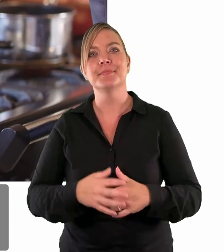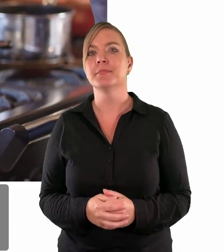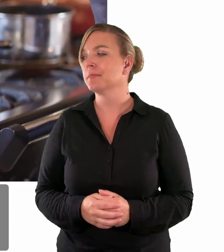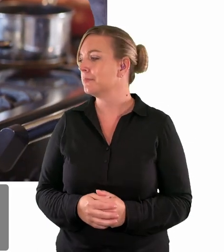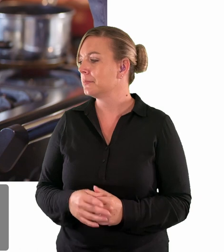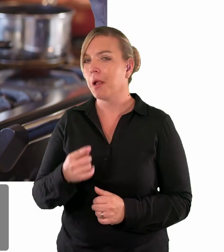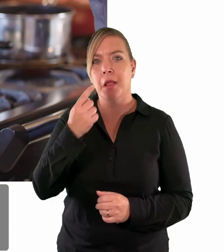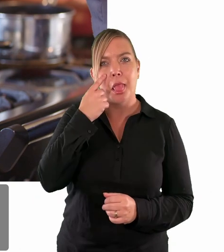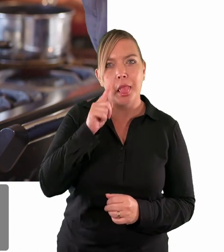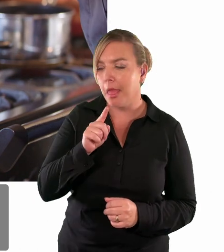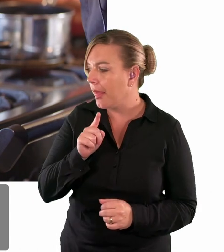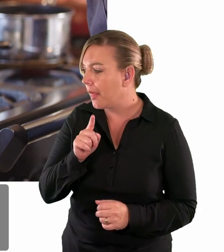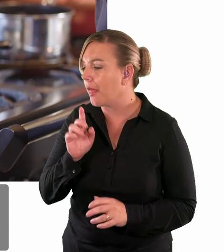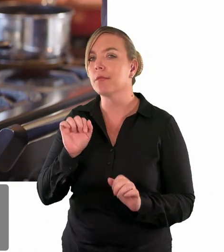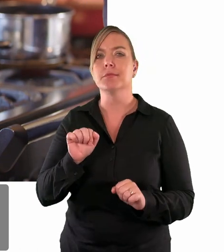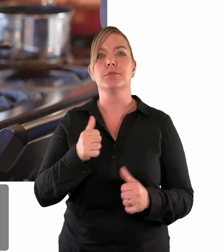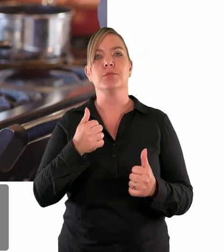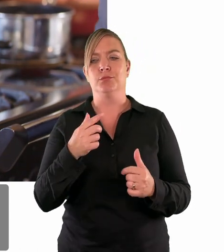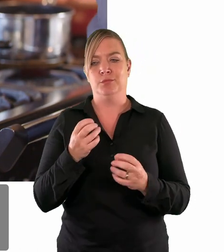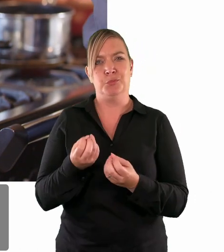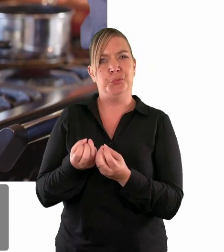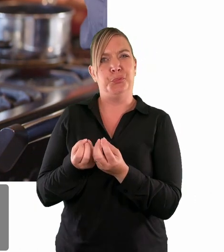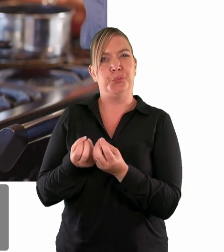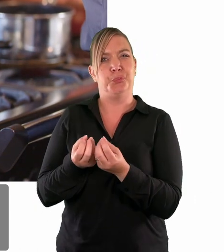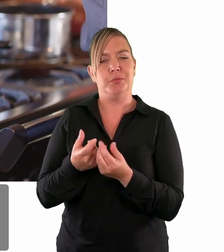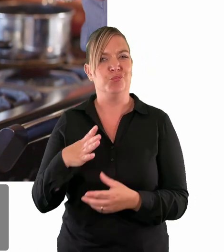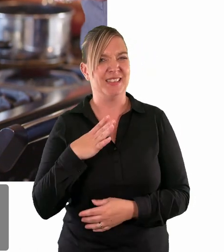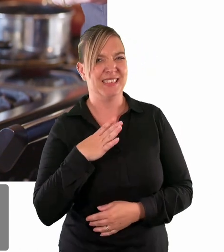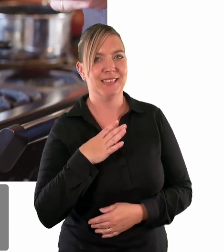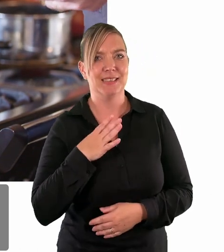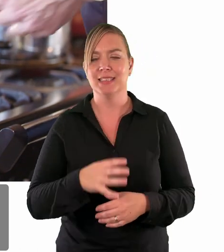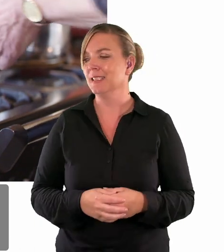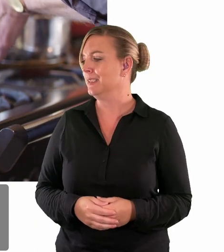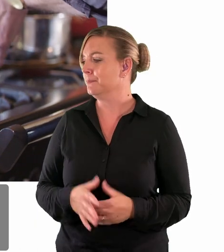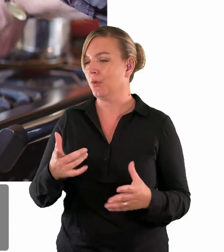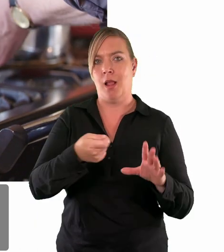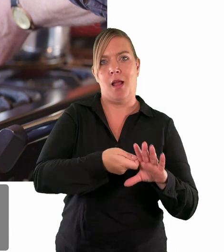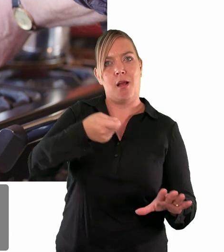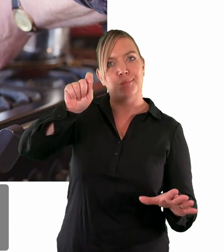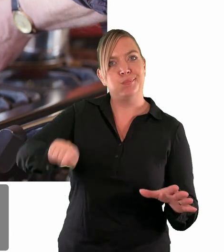see if this is yep so we've got a nice little sizzle there so we're going to pop this in here